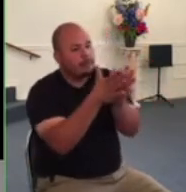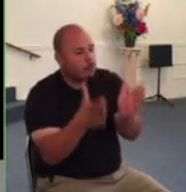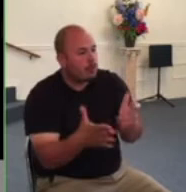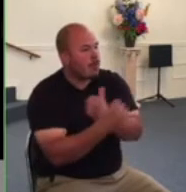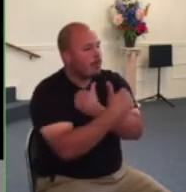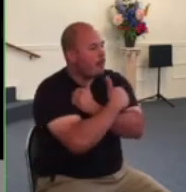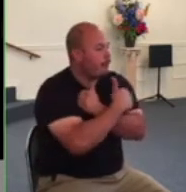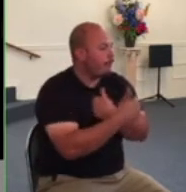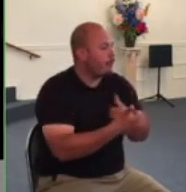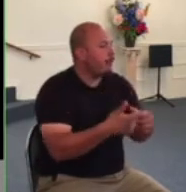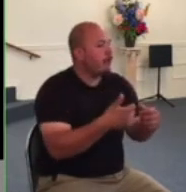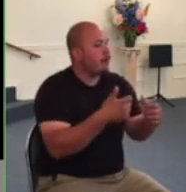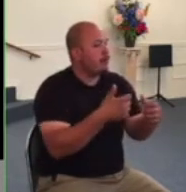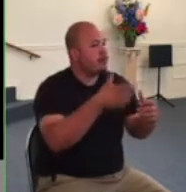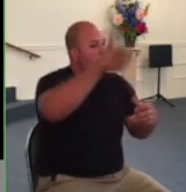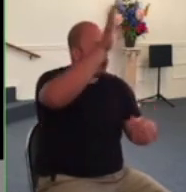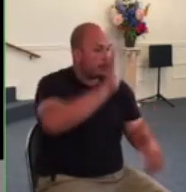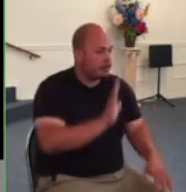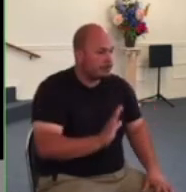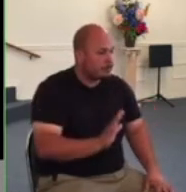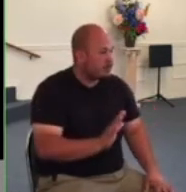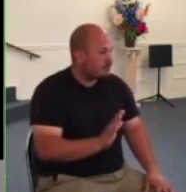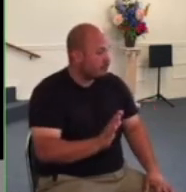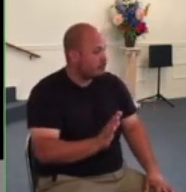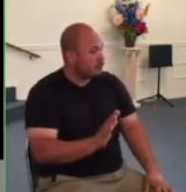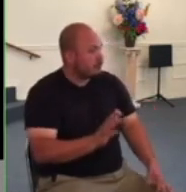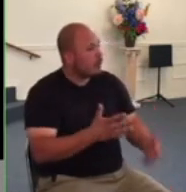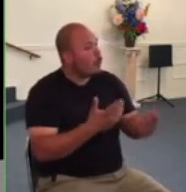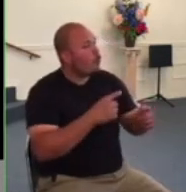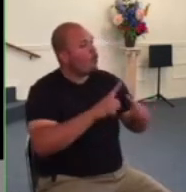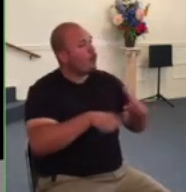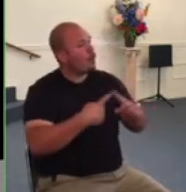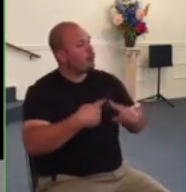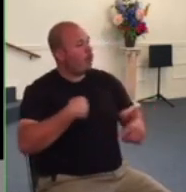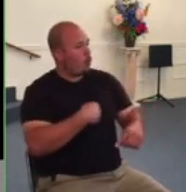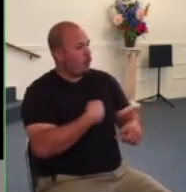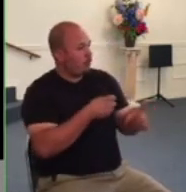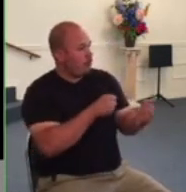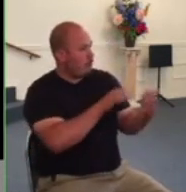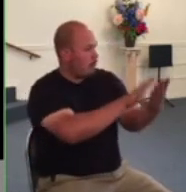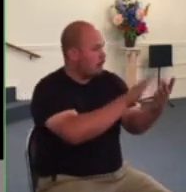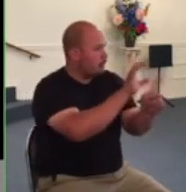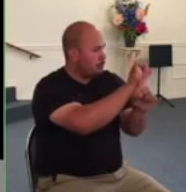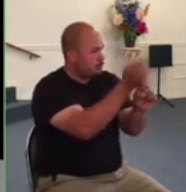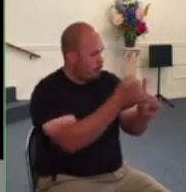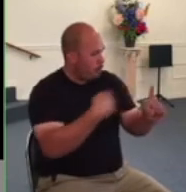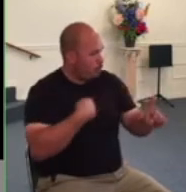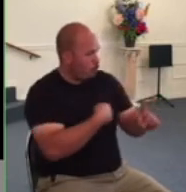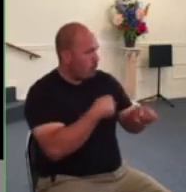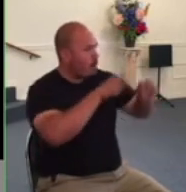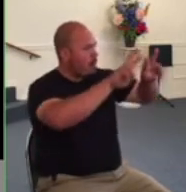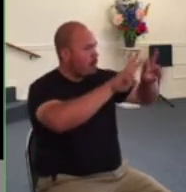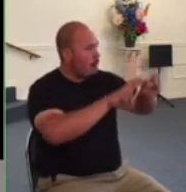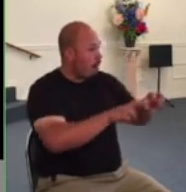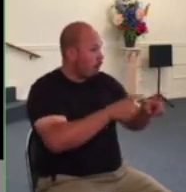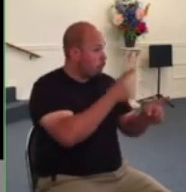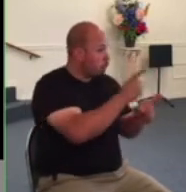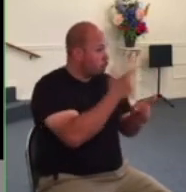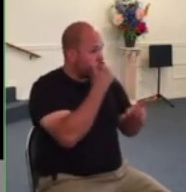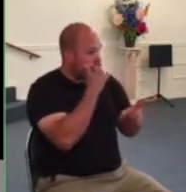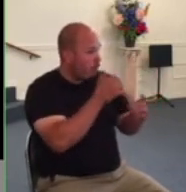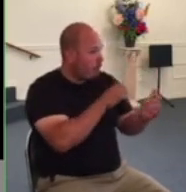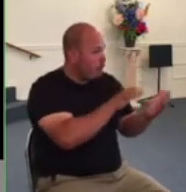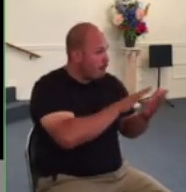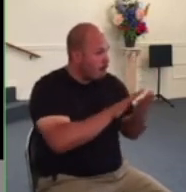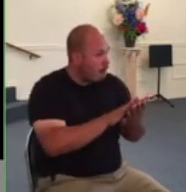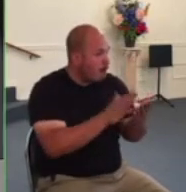when it's hard to tell whether we should obey or disobey government authorities part of the way we discern what god wants us to